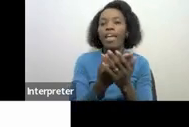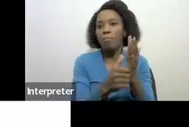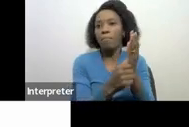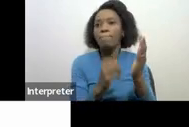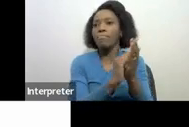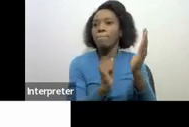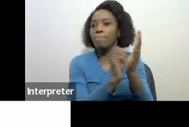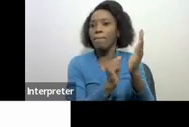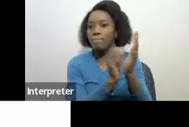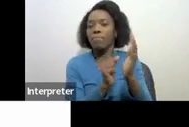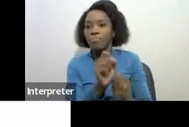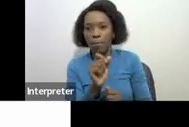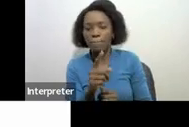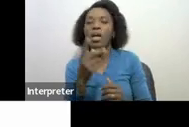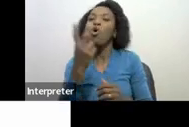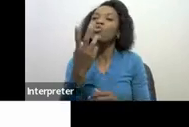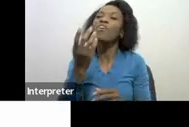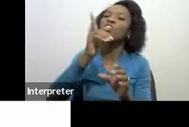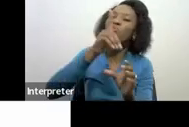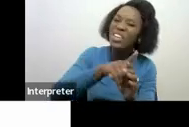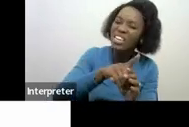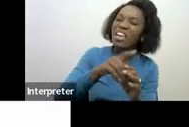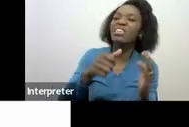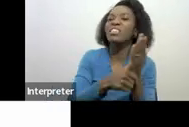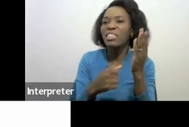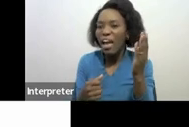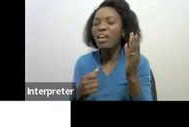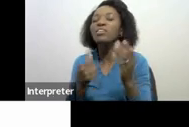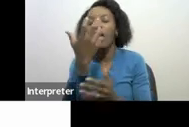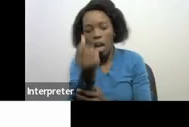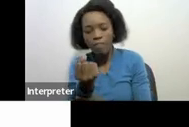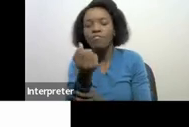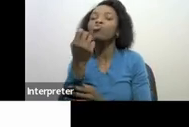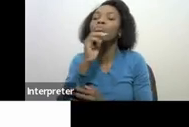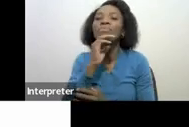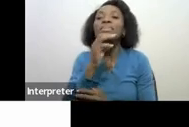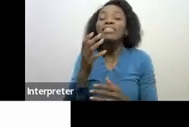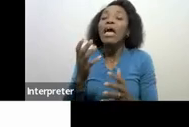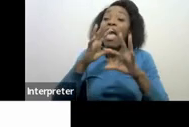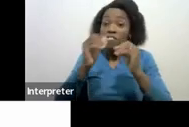of it will also add donations tax and then it will give us the actual taxable income